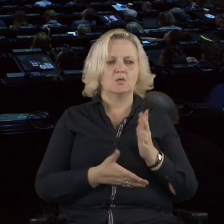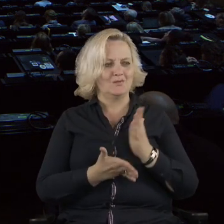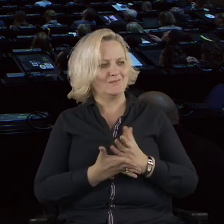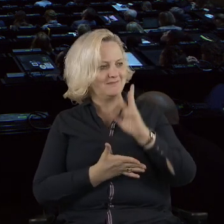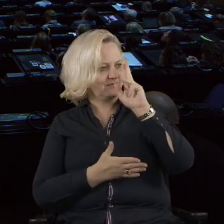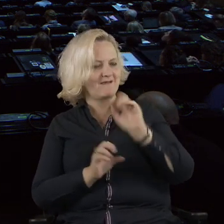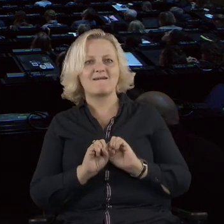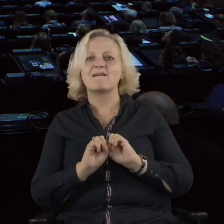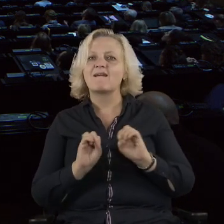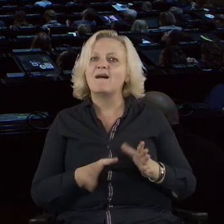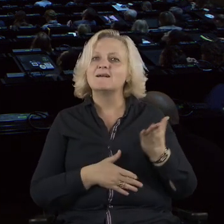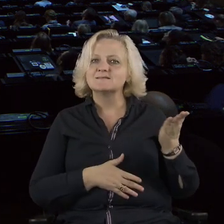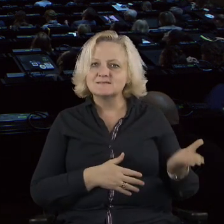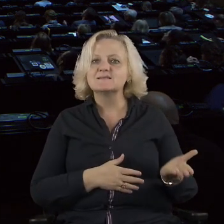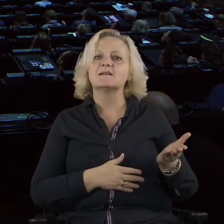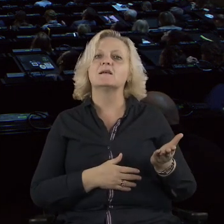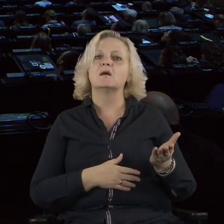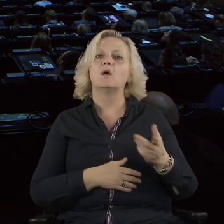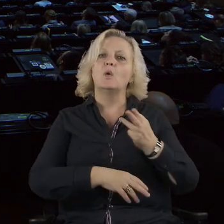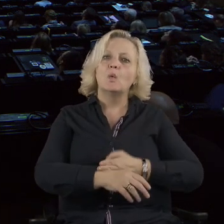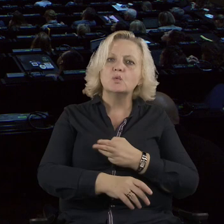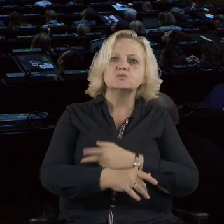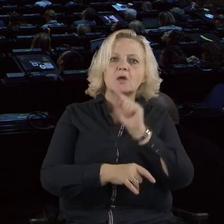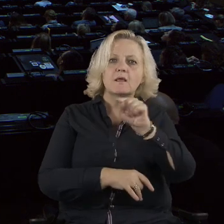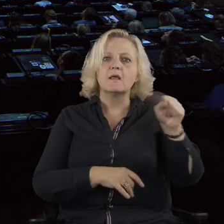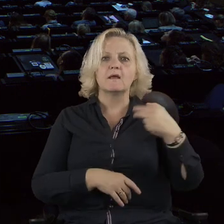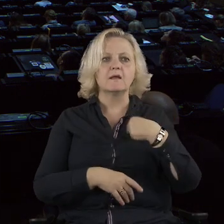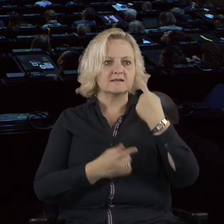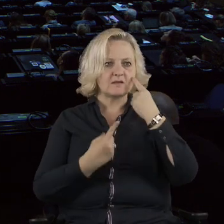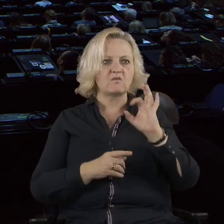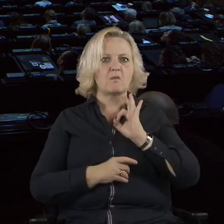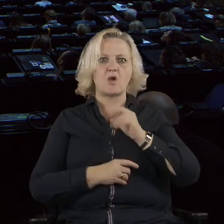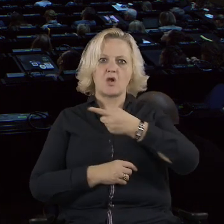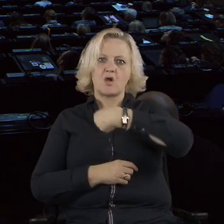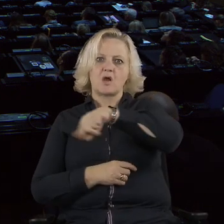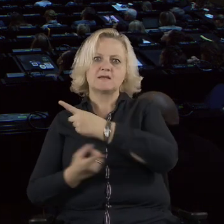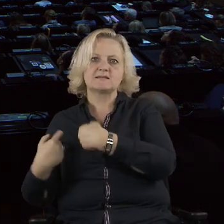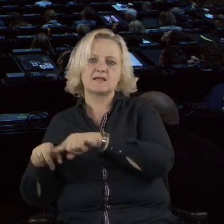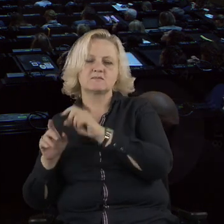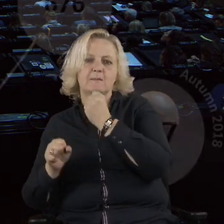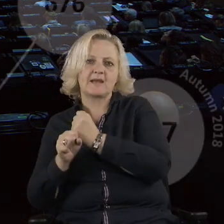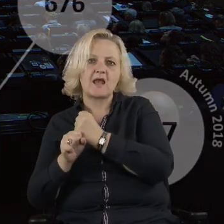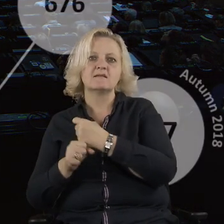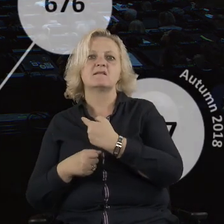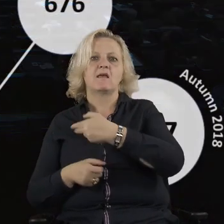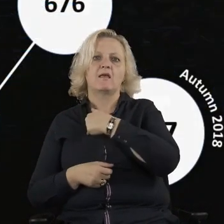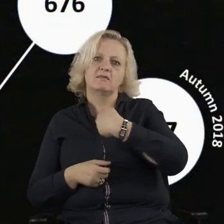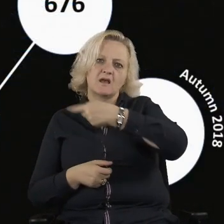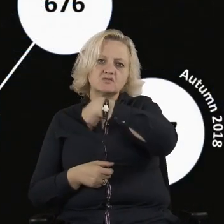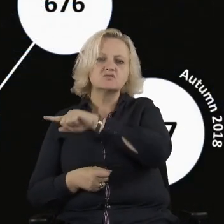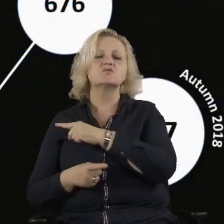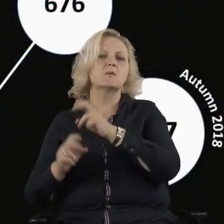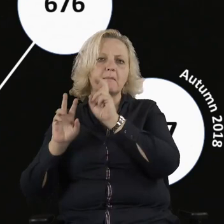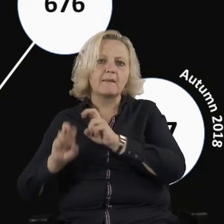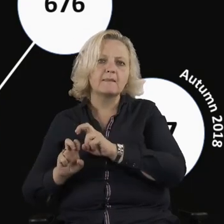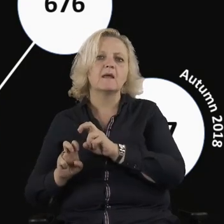the entire country have taken notice of our work. For instance, in our study just recently on Lithuanian municipalities, we saw that